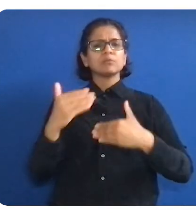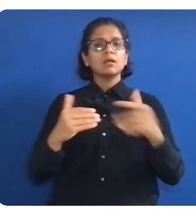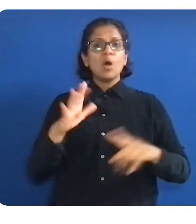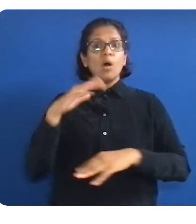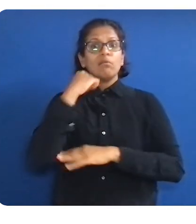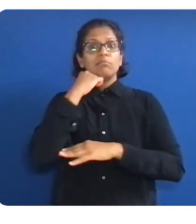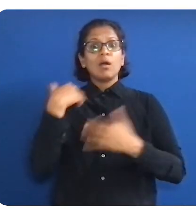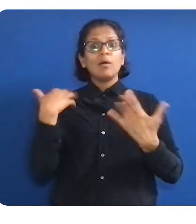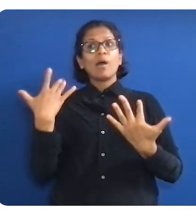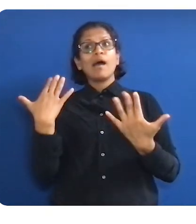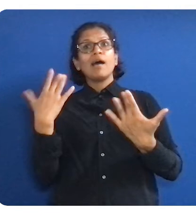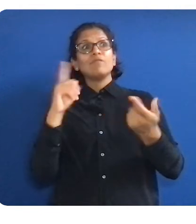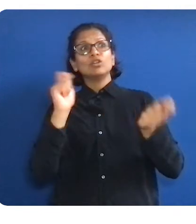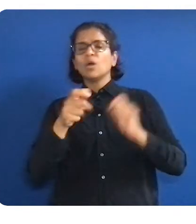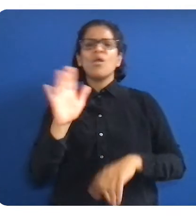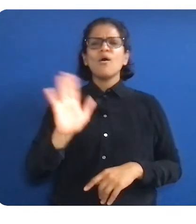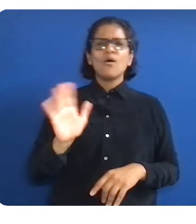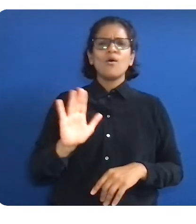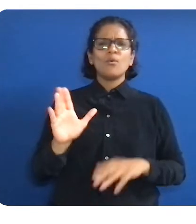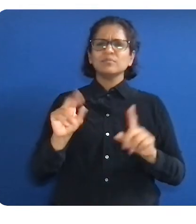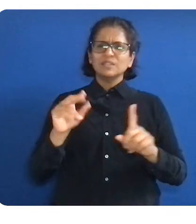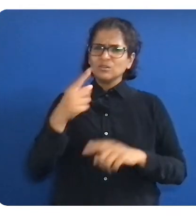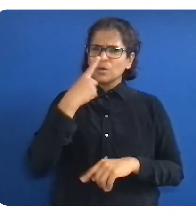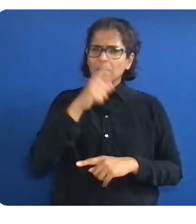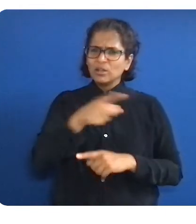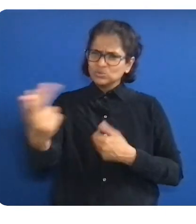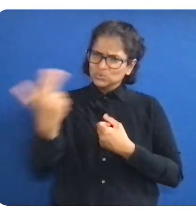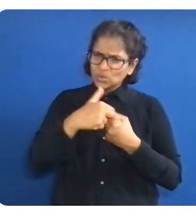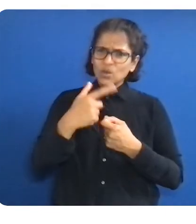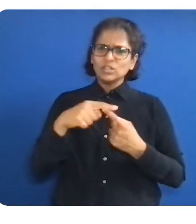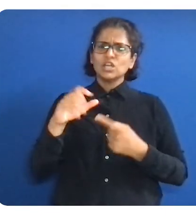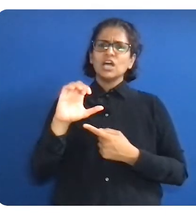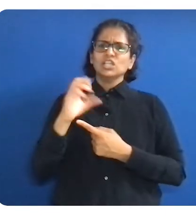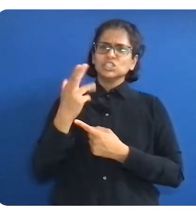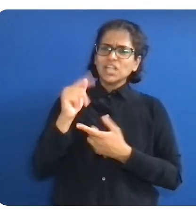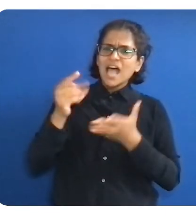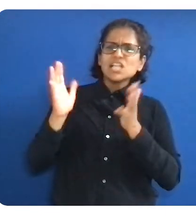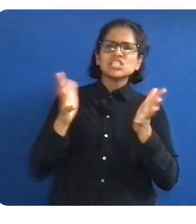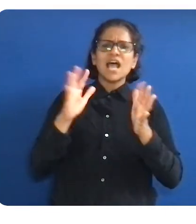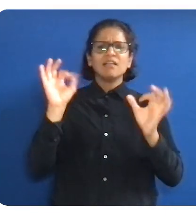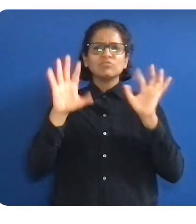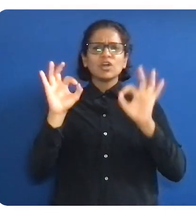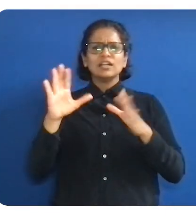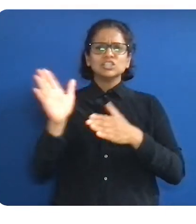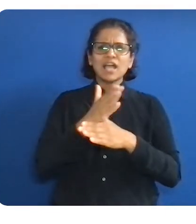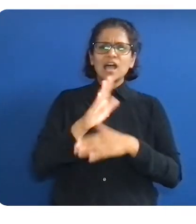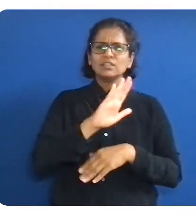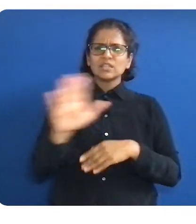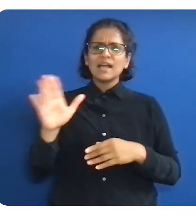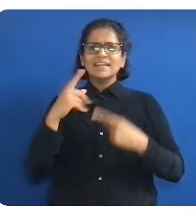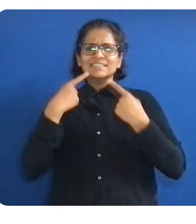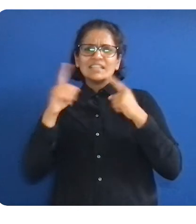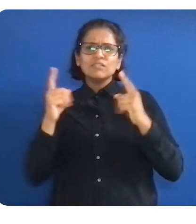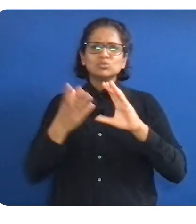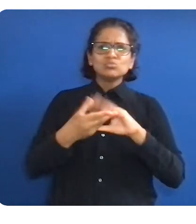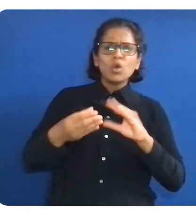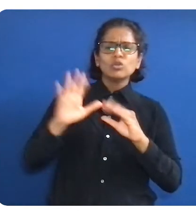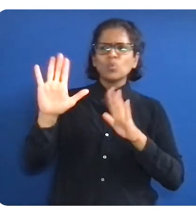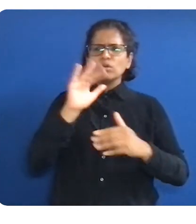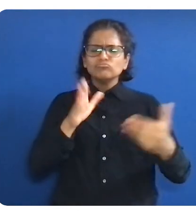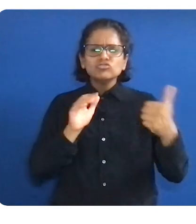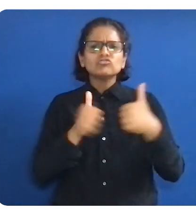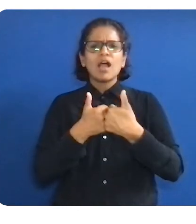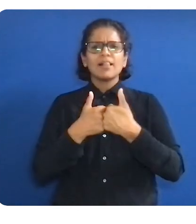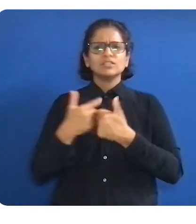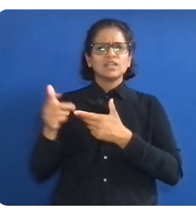more progress with you next year, and I'll bring others along who've been on this journey with us to share their experiences. Thank you